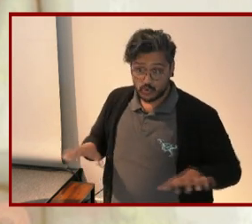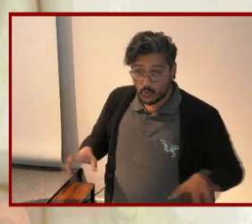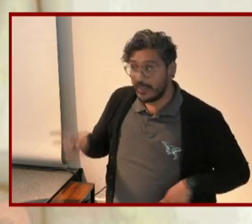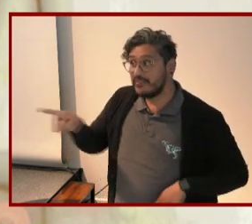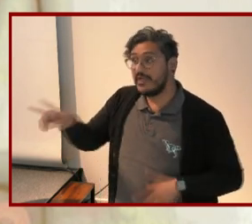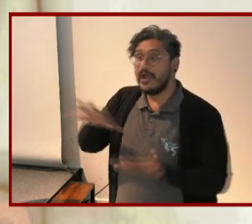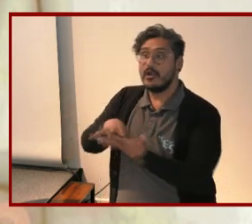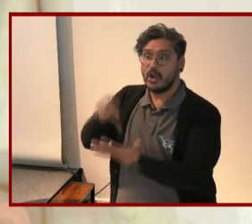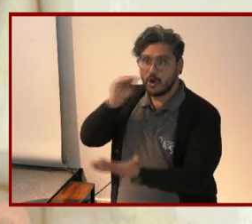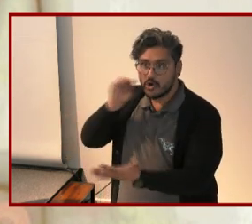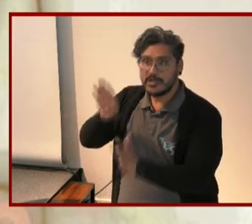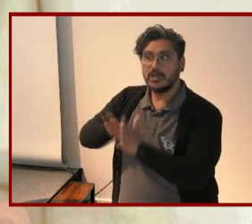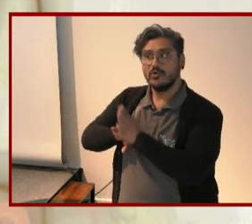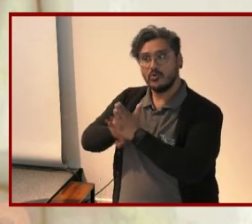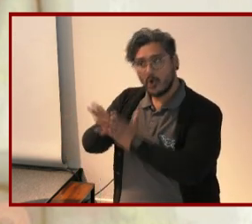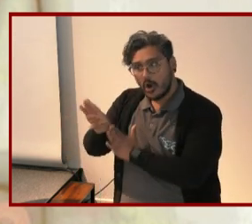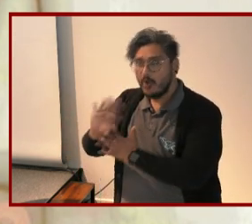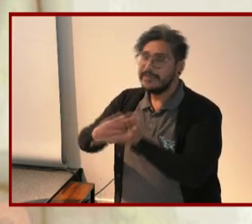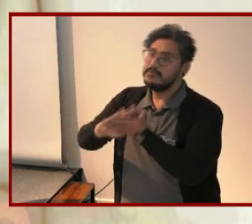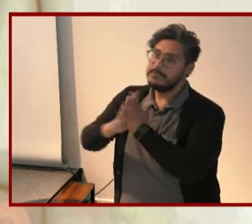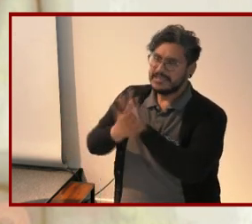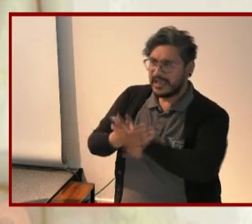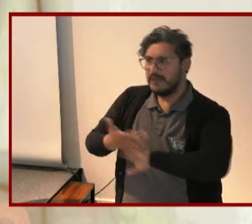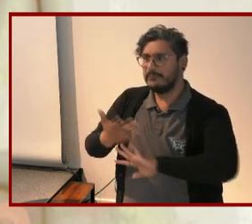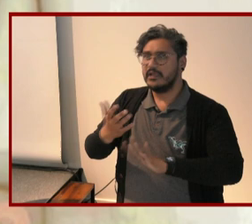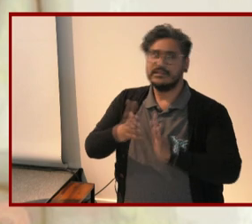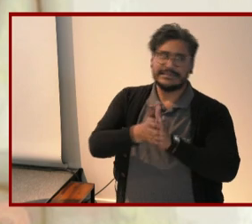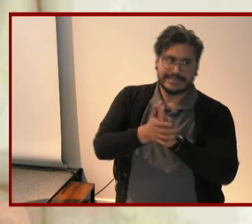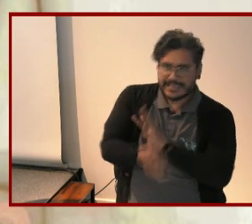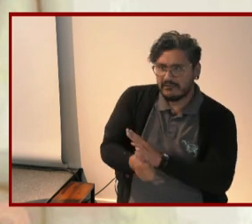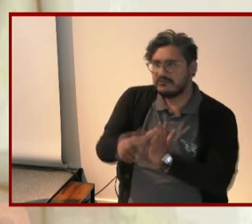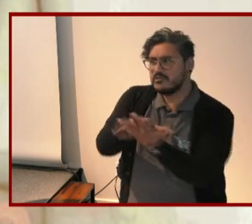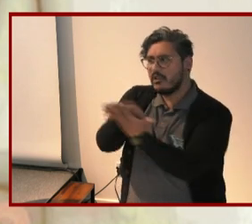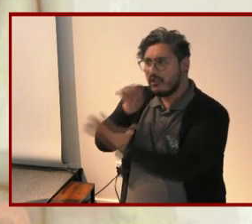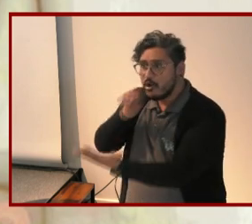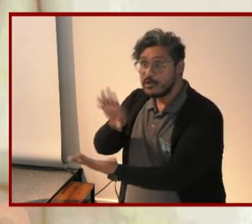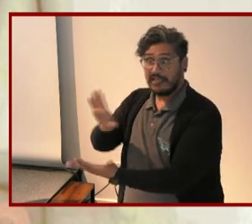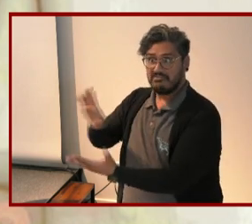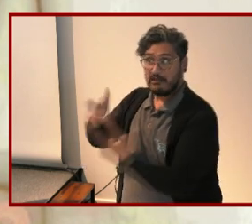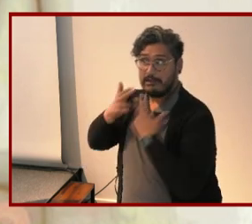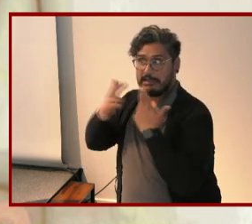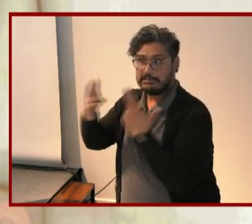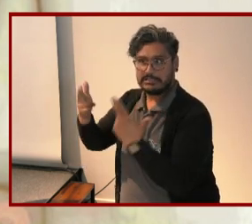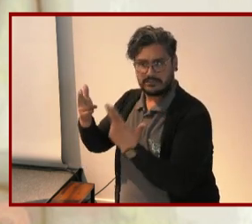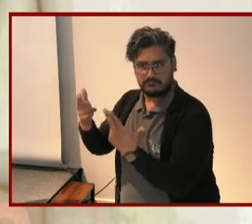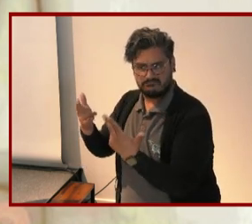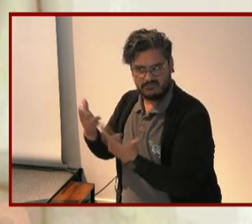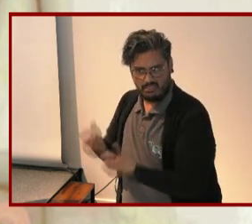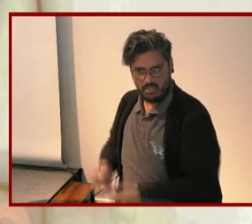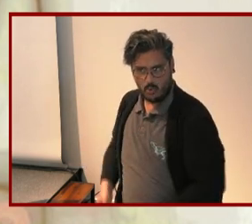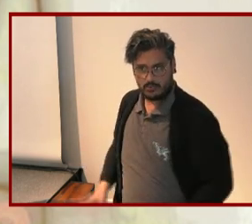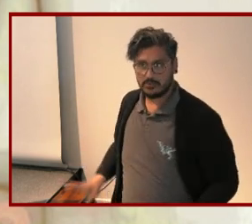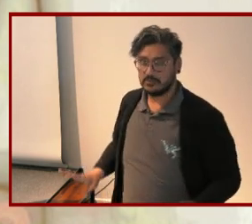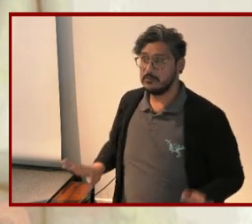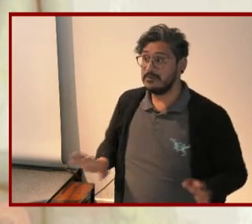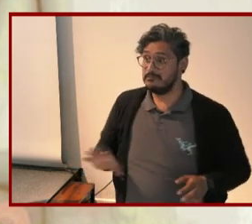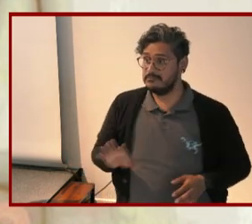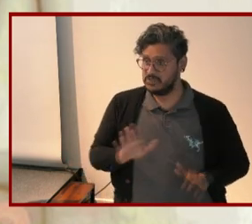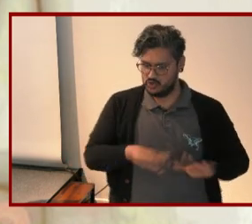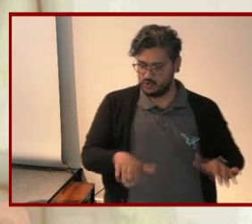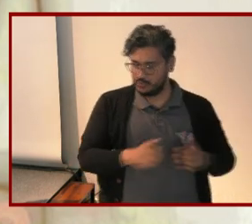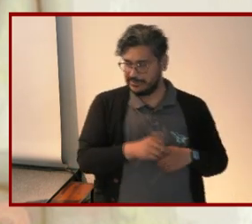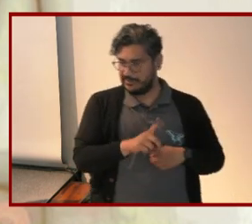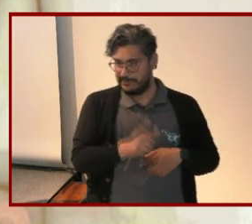learning growing becoming gaining skills and losing their innocence kids with disabilities don't always do these things